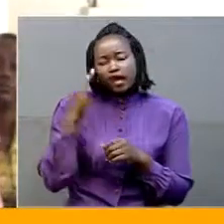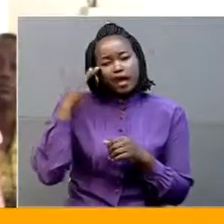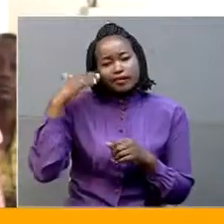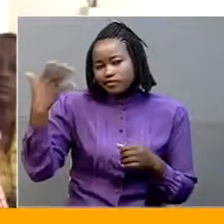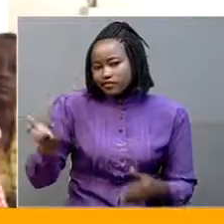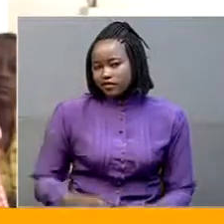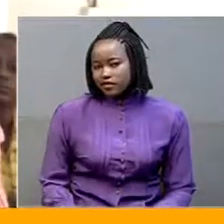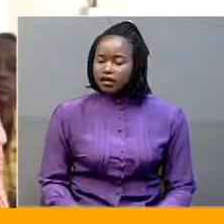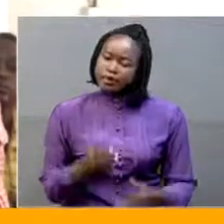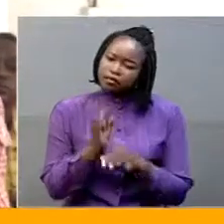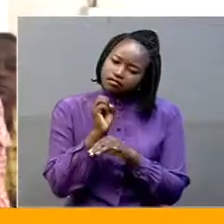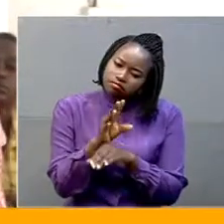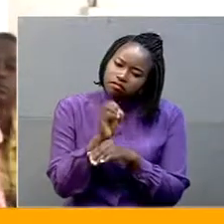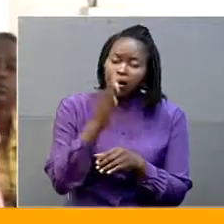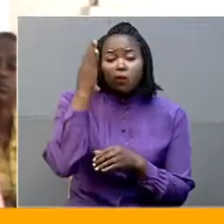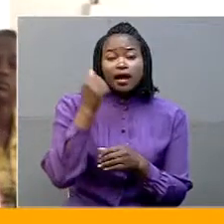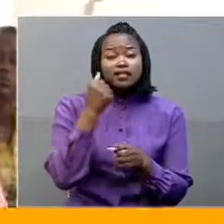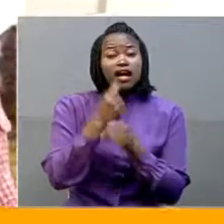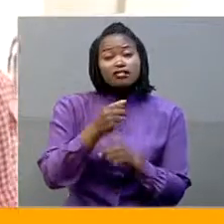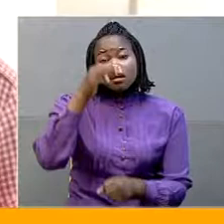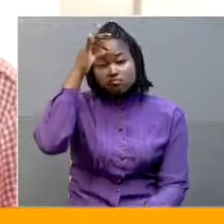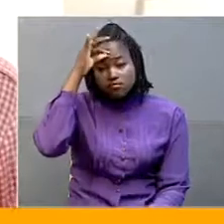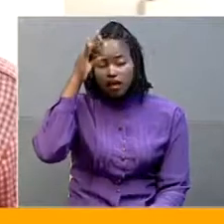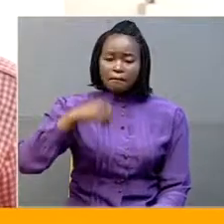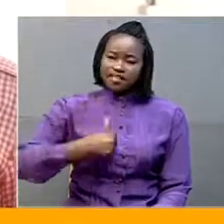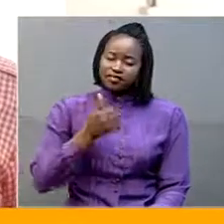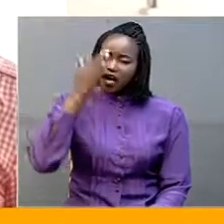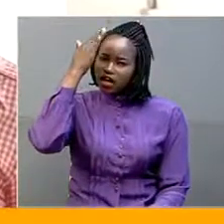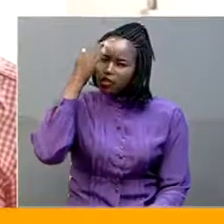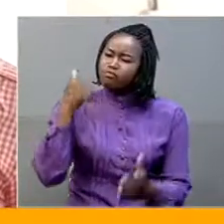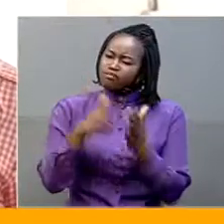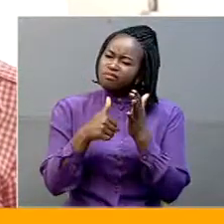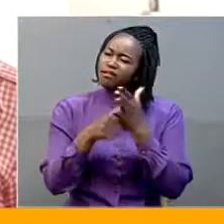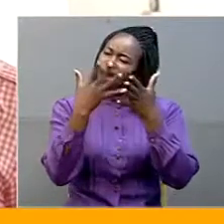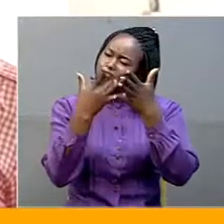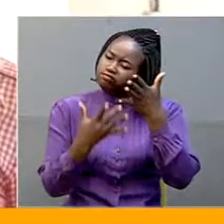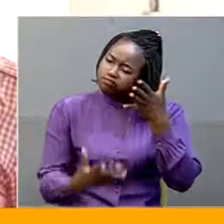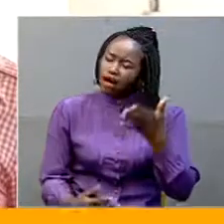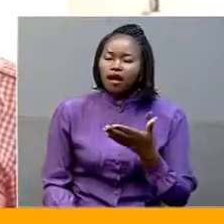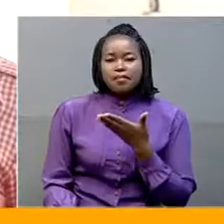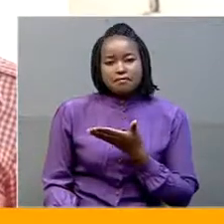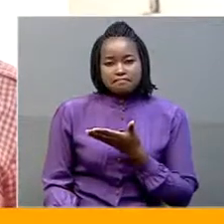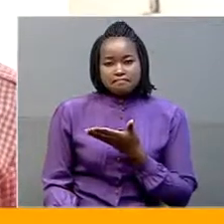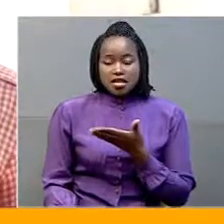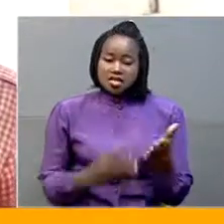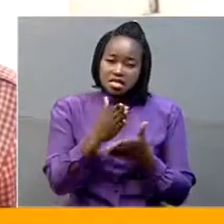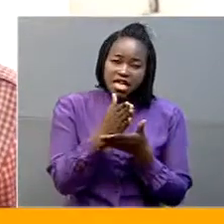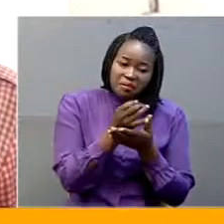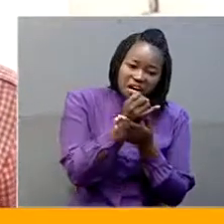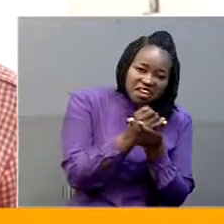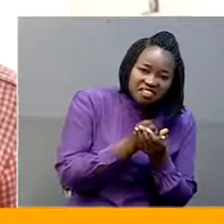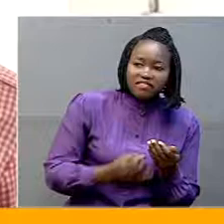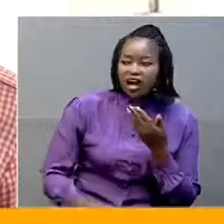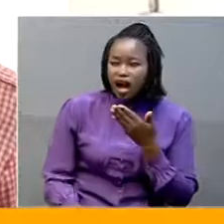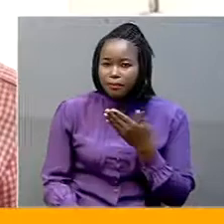to talk to them. Because these girls, I know there are problems. We sit together, they have problems. Those who are HIV positive, they